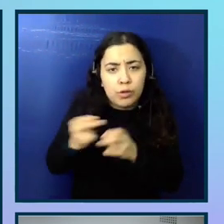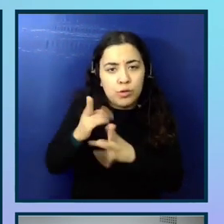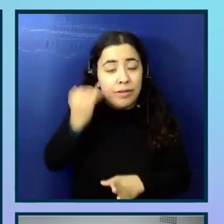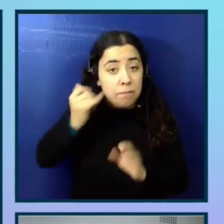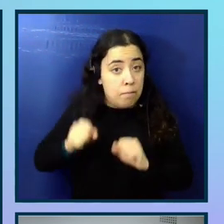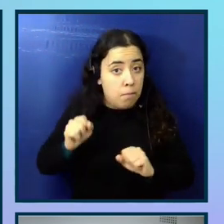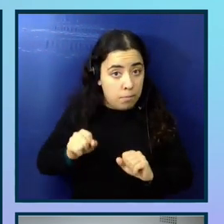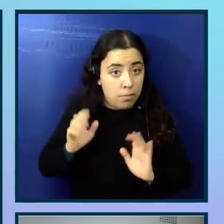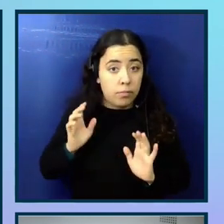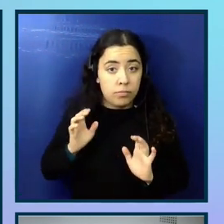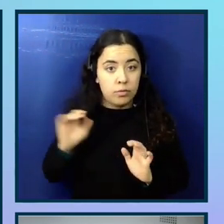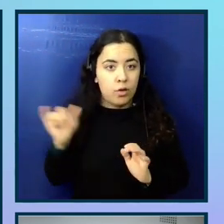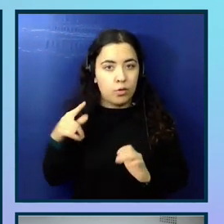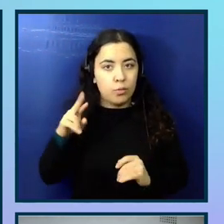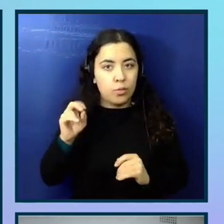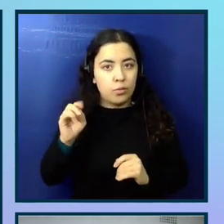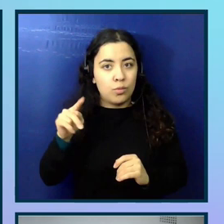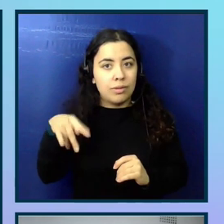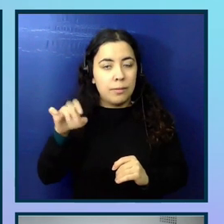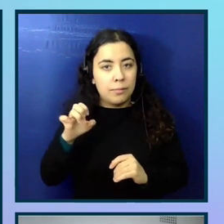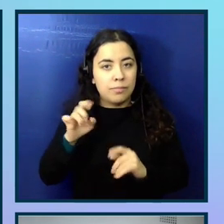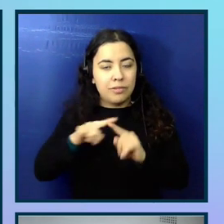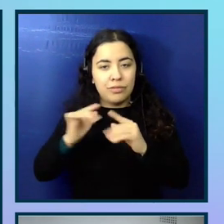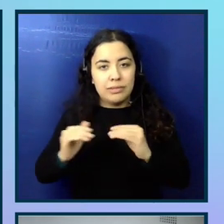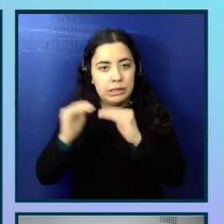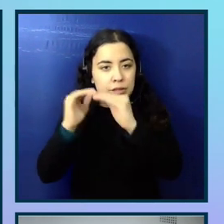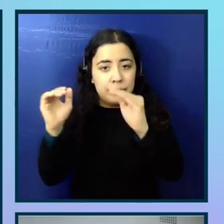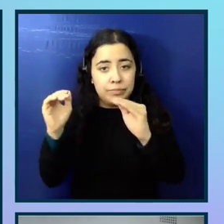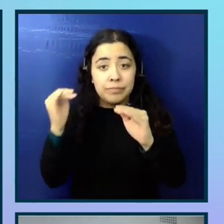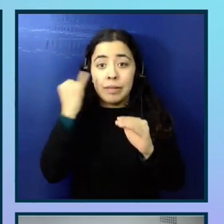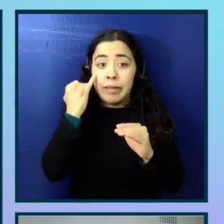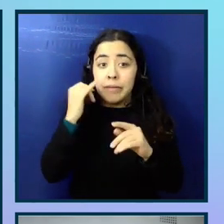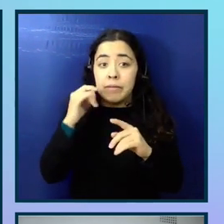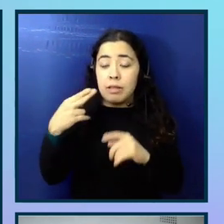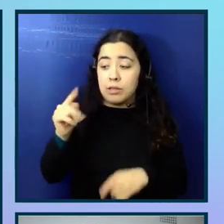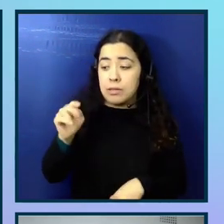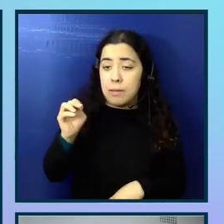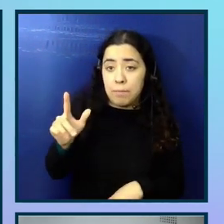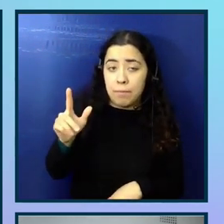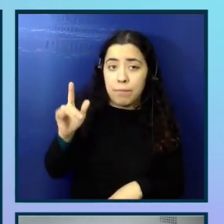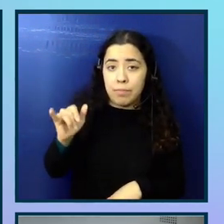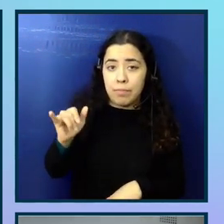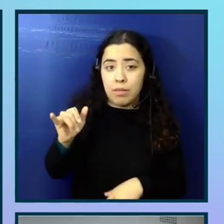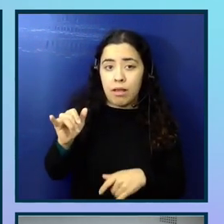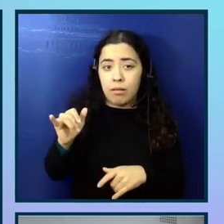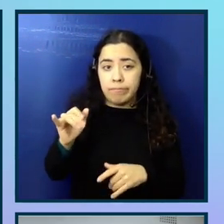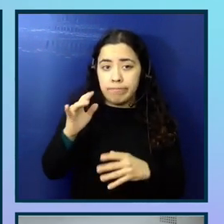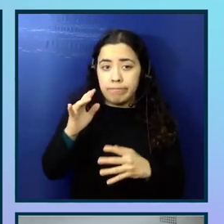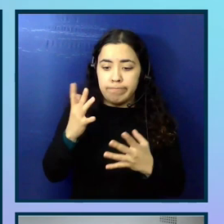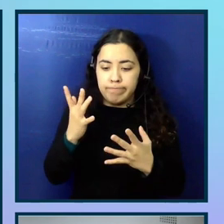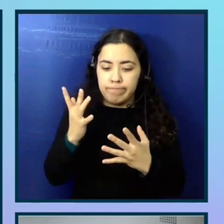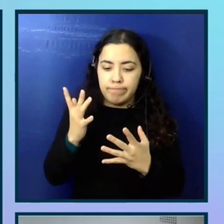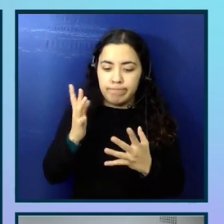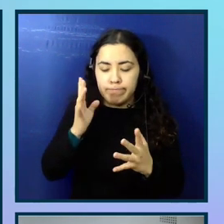even in the prototype stages. And when it comes to like HTML prototypes, you can begin to research keyboard